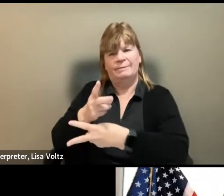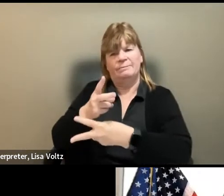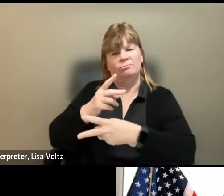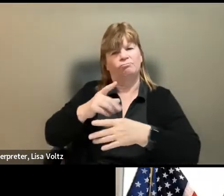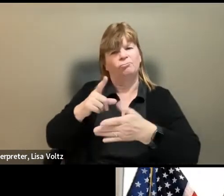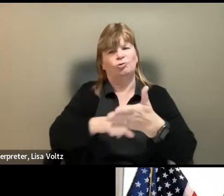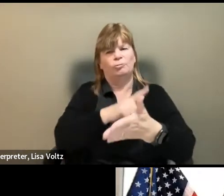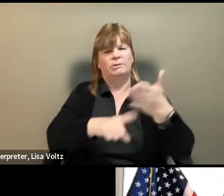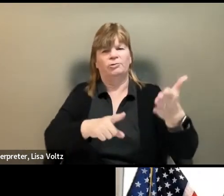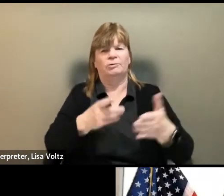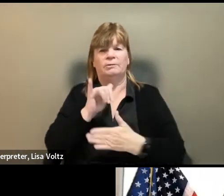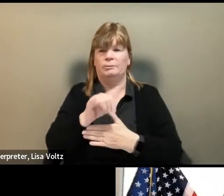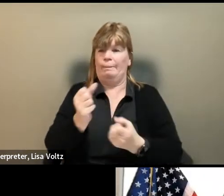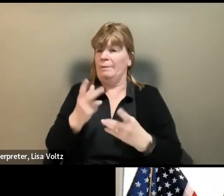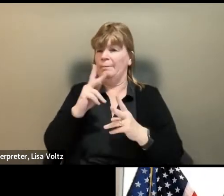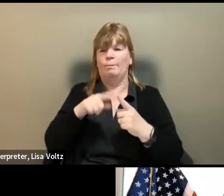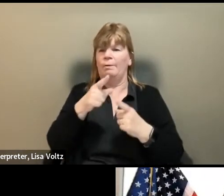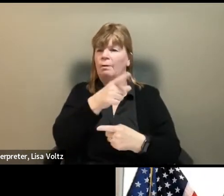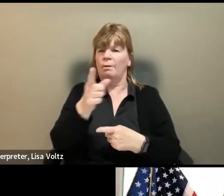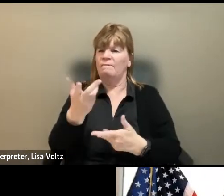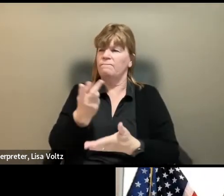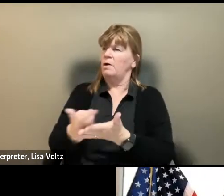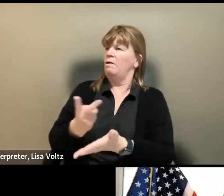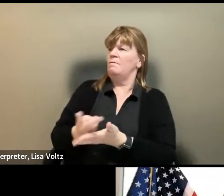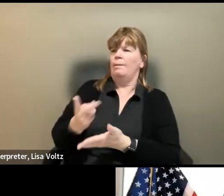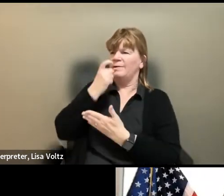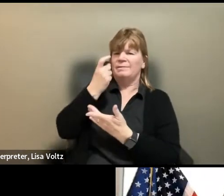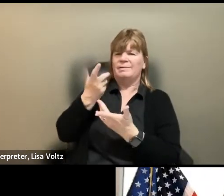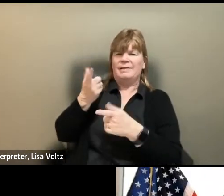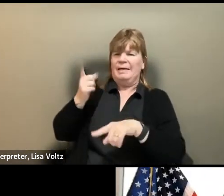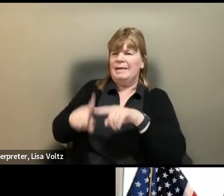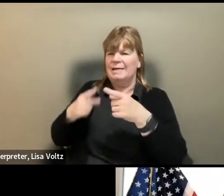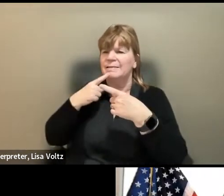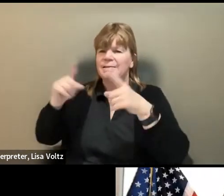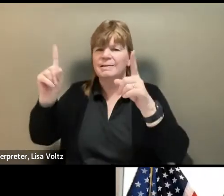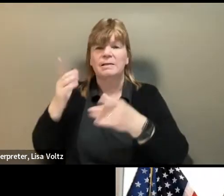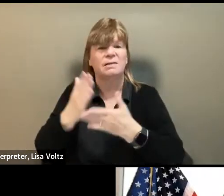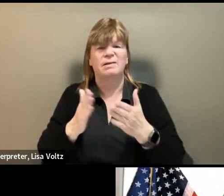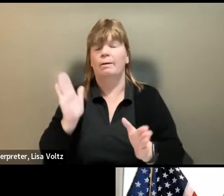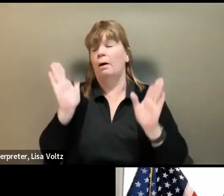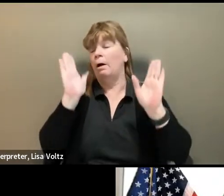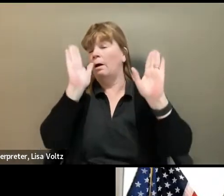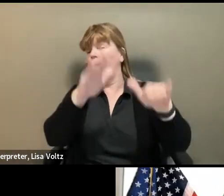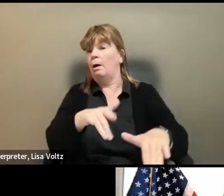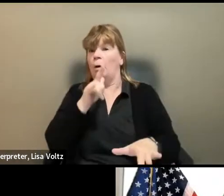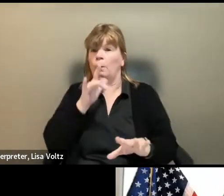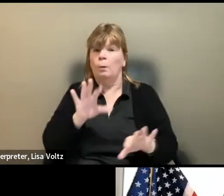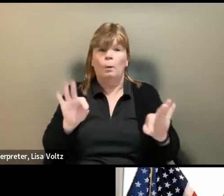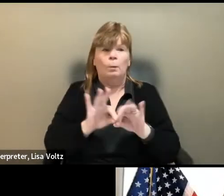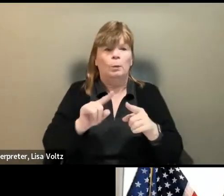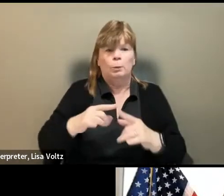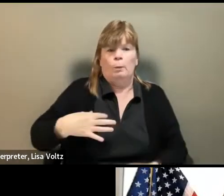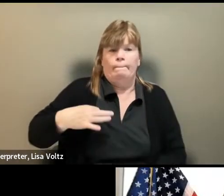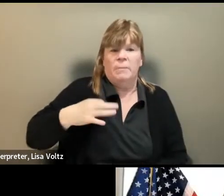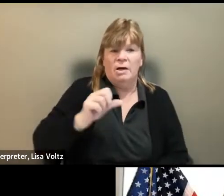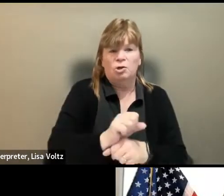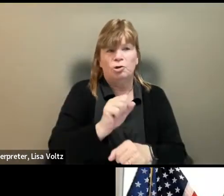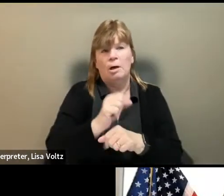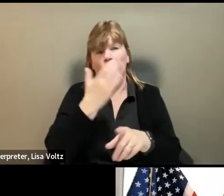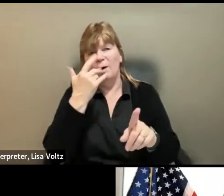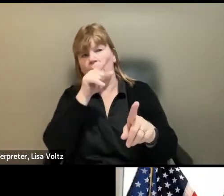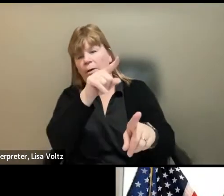many of those folks are set up to fail. And some don't even bother applying to jobs that they perceive as being